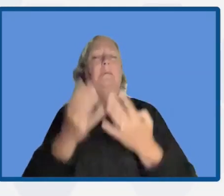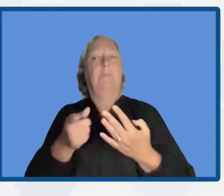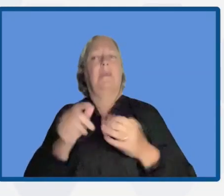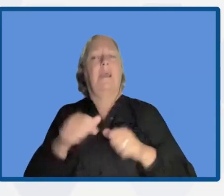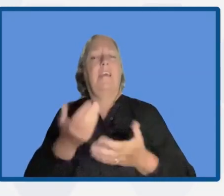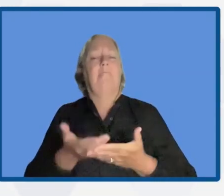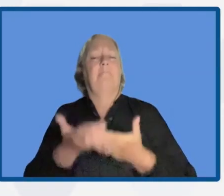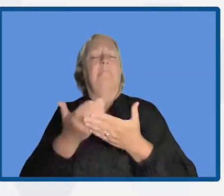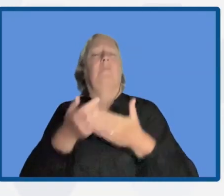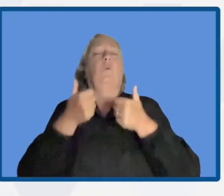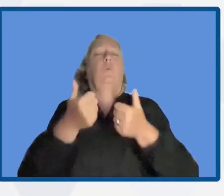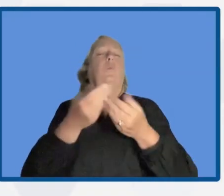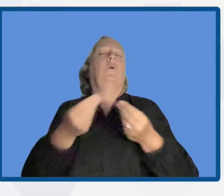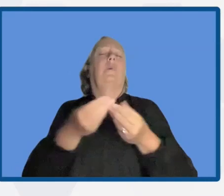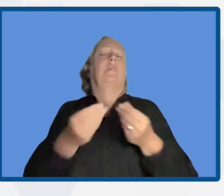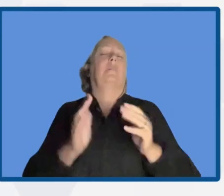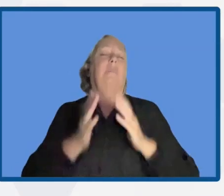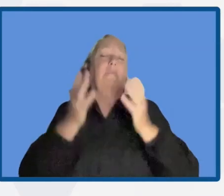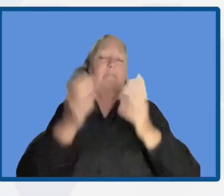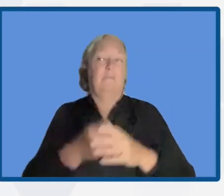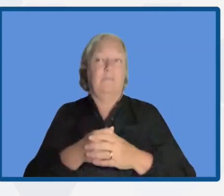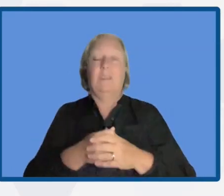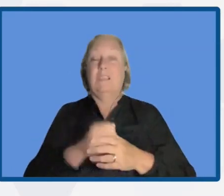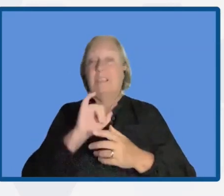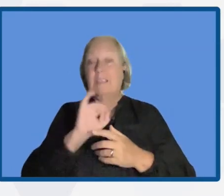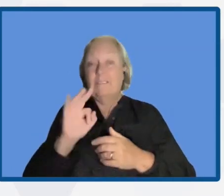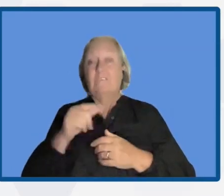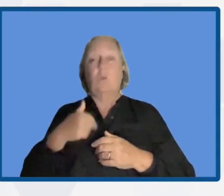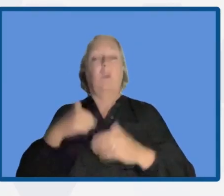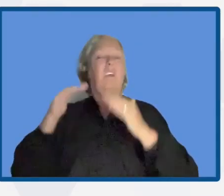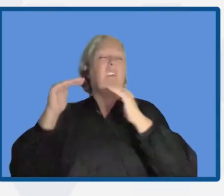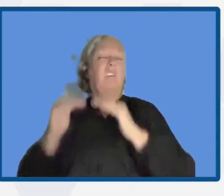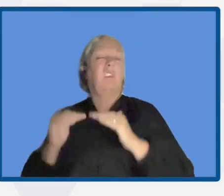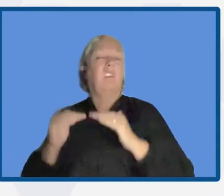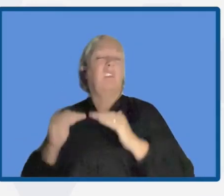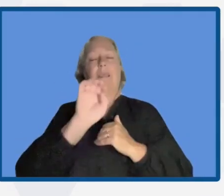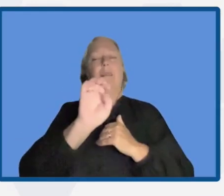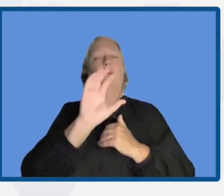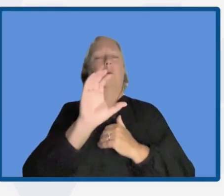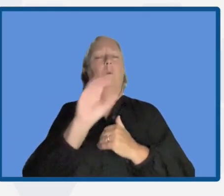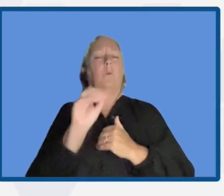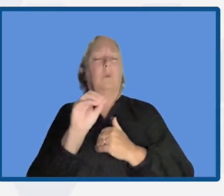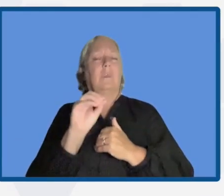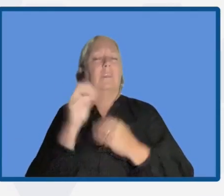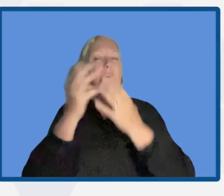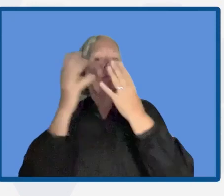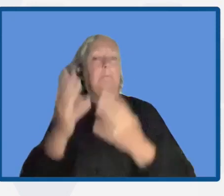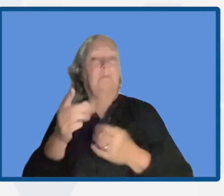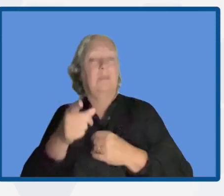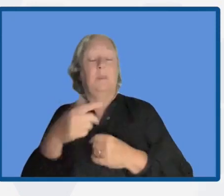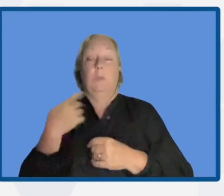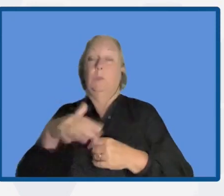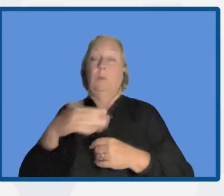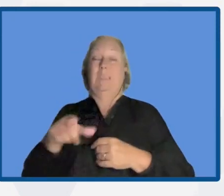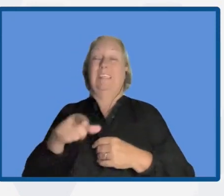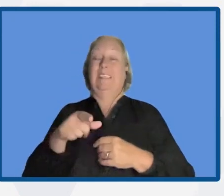And we need to understand that if we degrade ecosystems, that's a major threat for people's